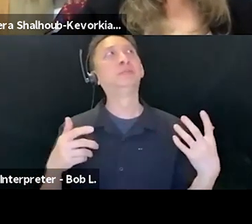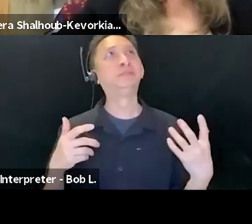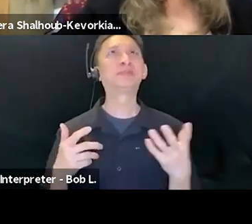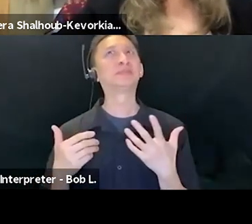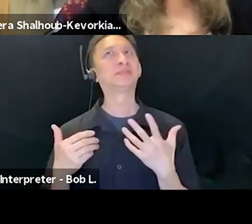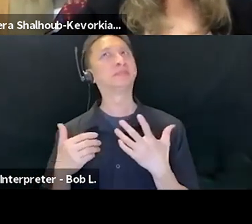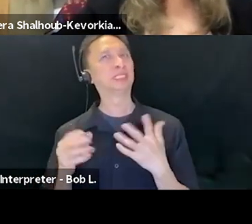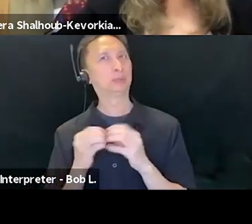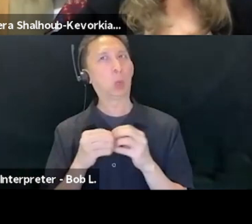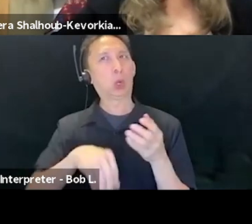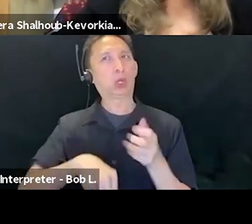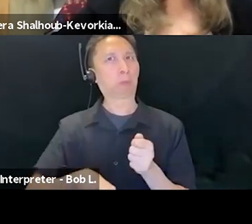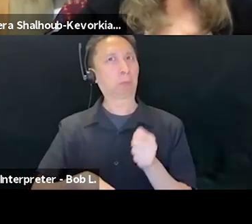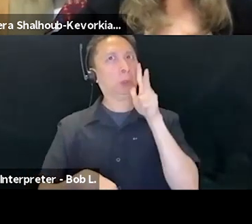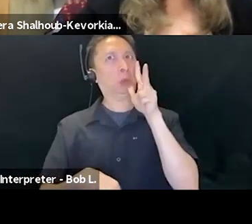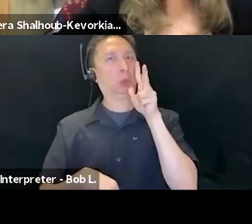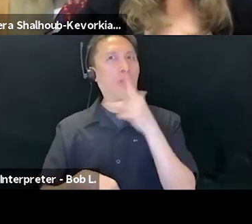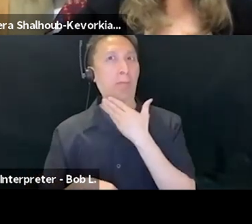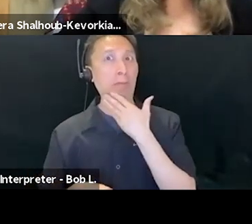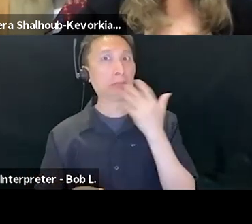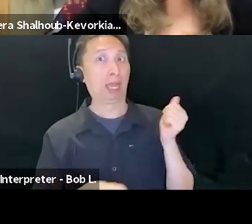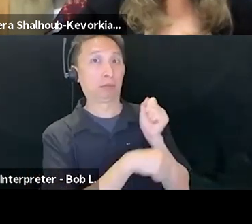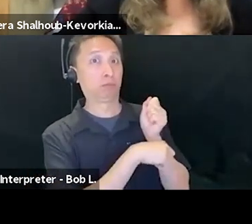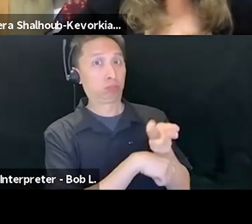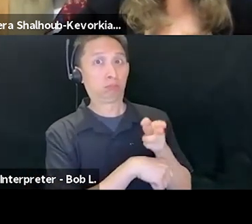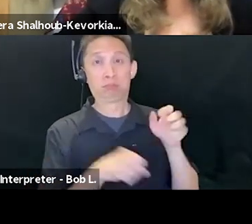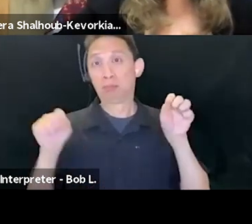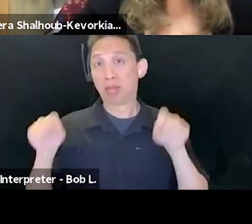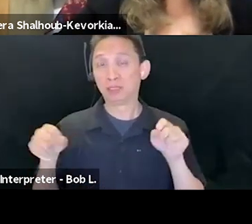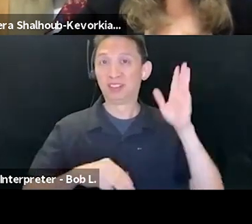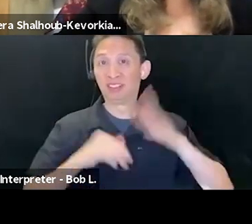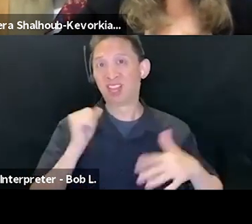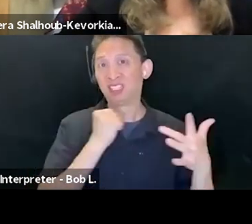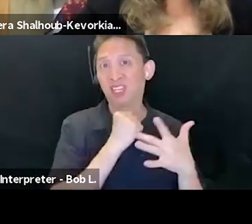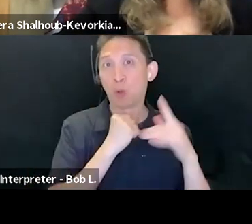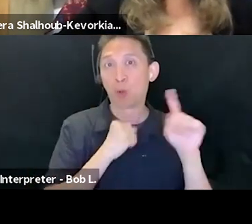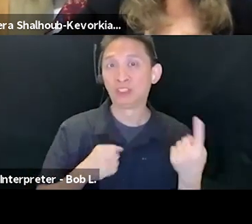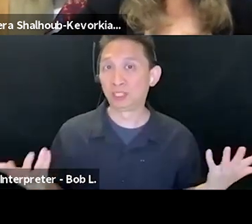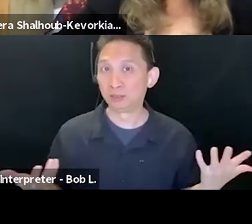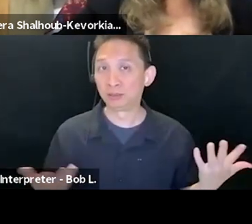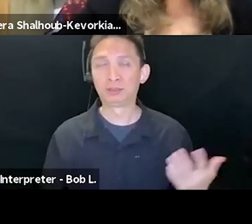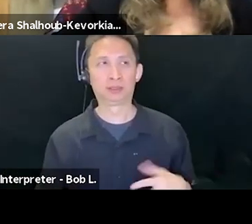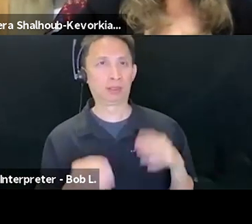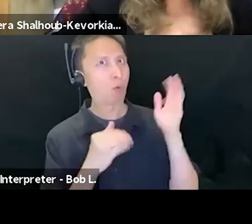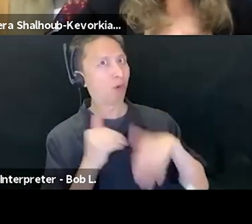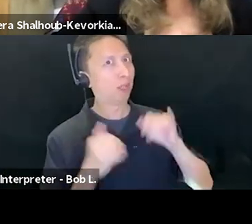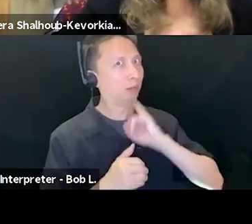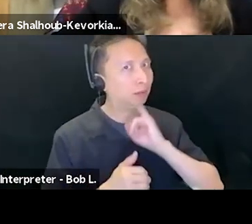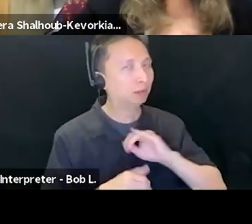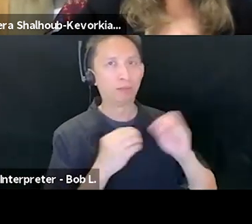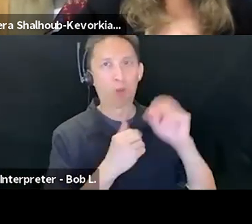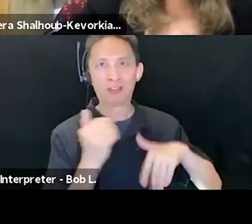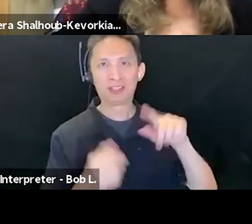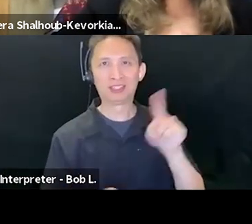that can be brought to bear in this contestation between Palestinians and Zionism. And so the last thing I want to say,